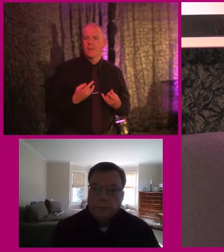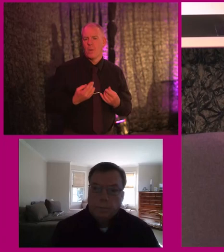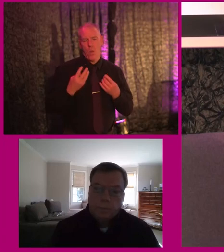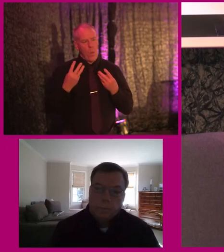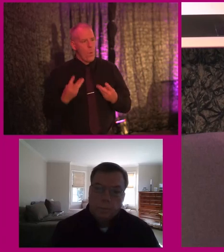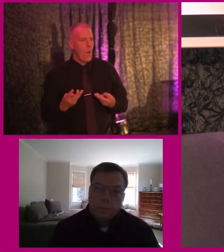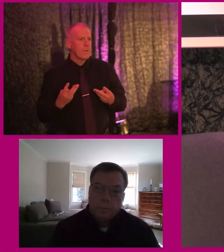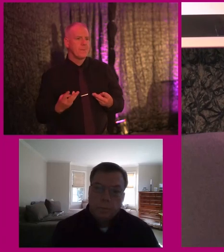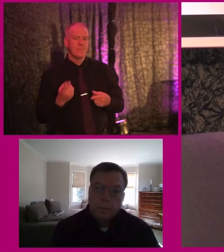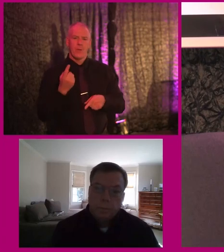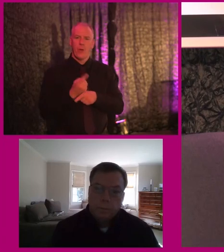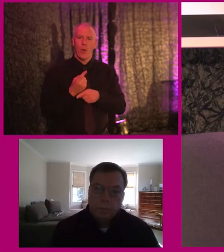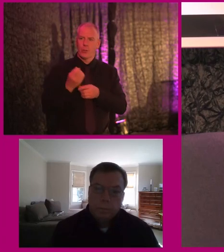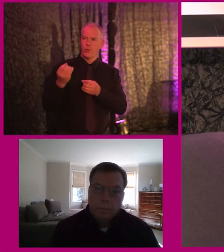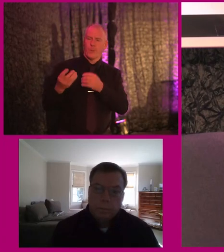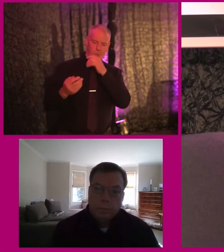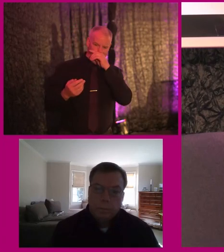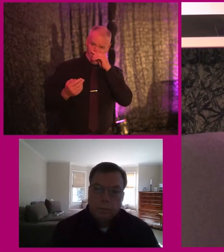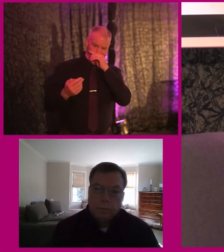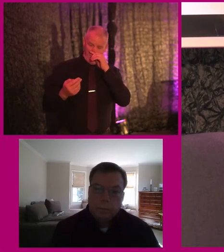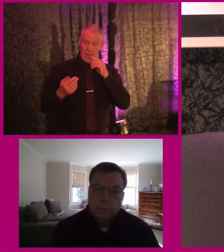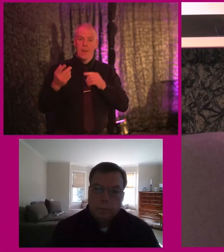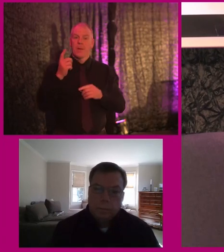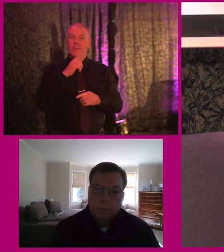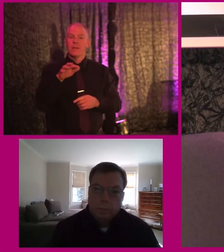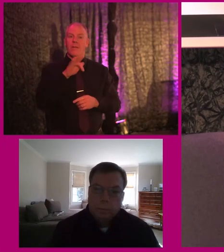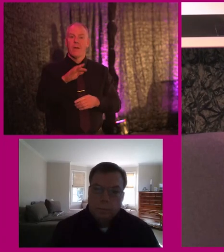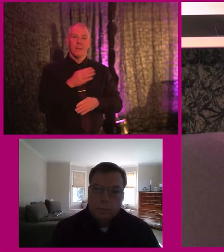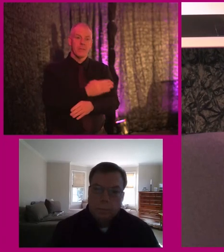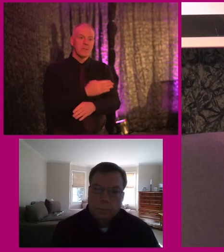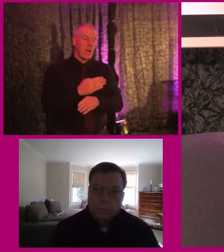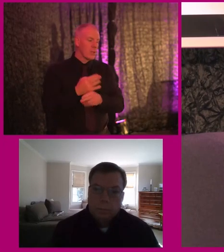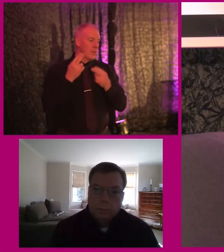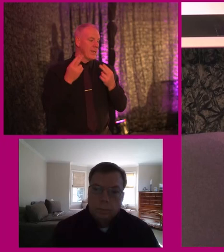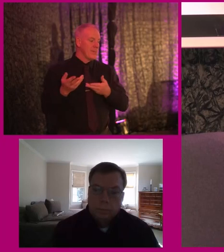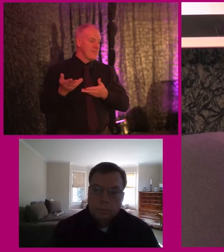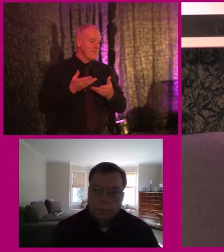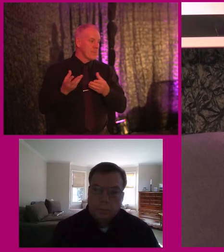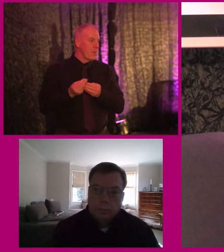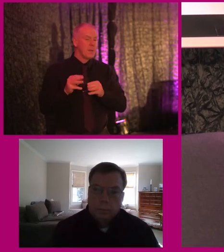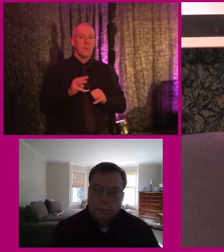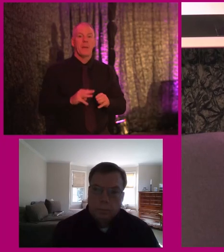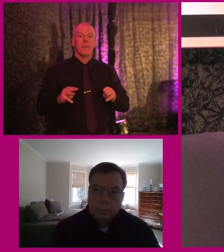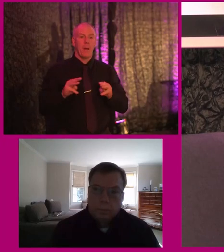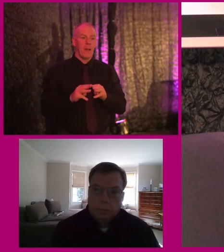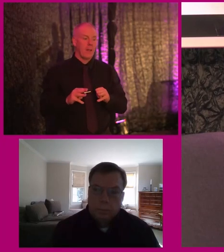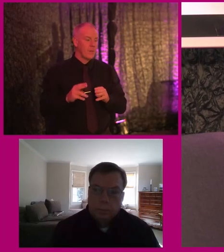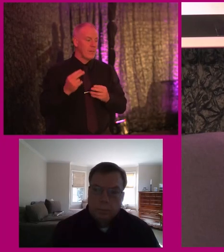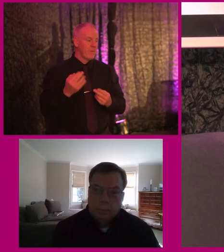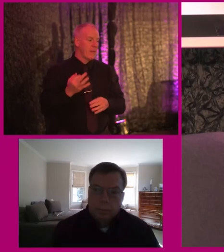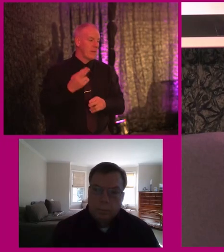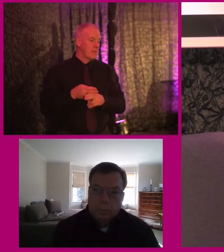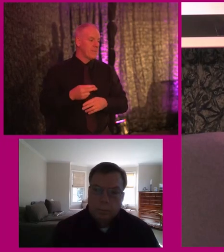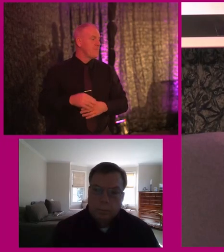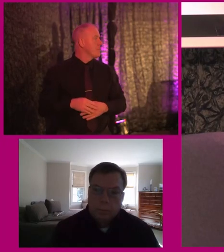are contributing. But from the early stages, I think we need to talk to people. We need to find out. The other thing is, you